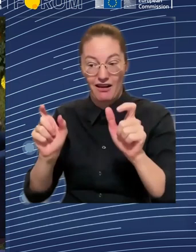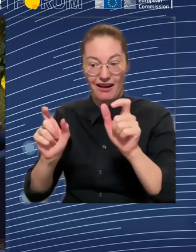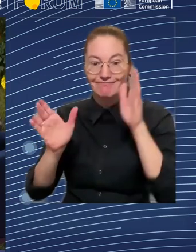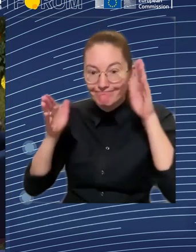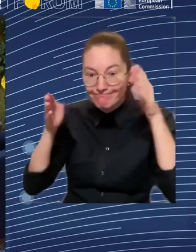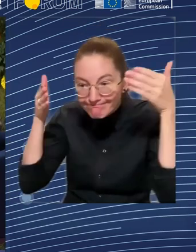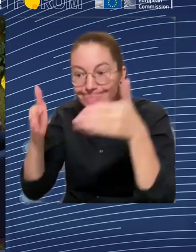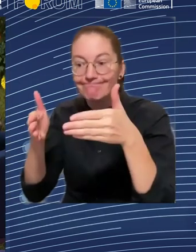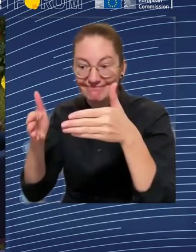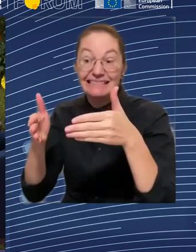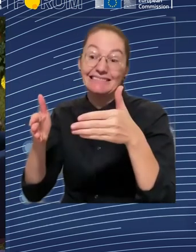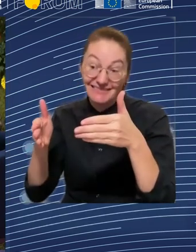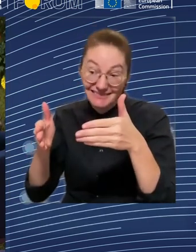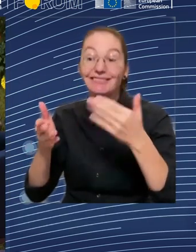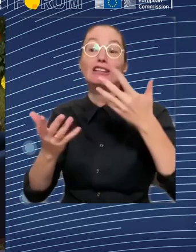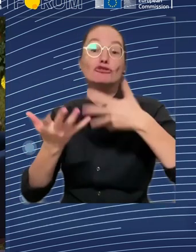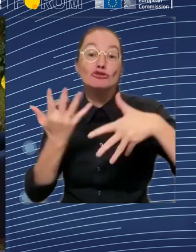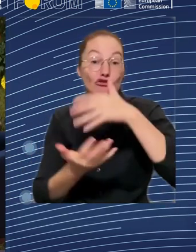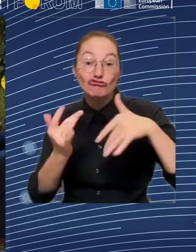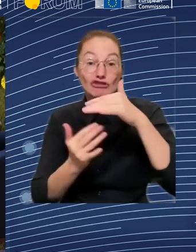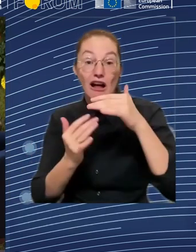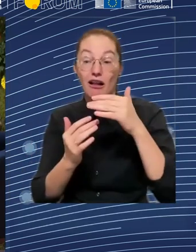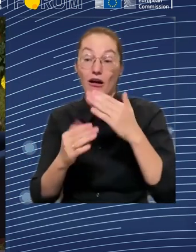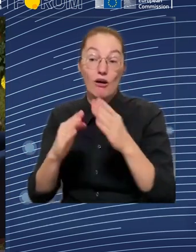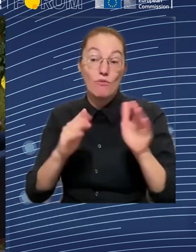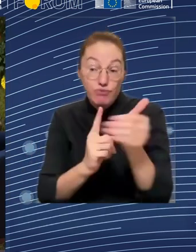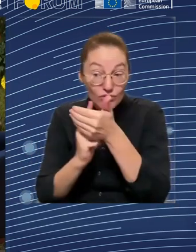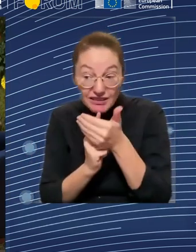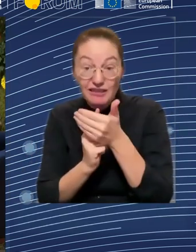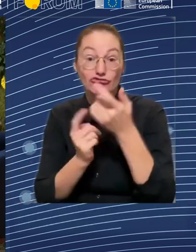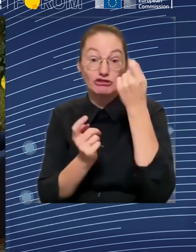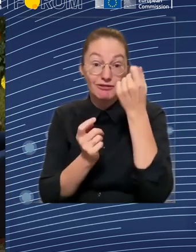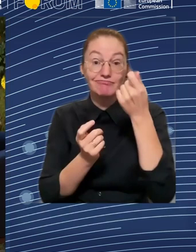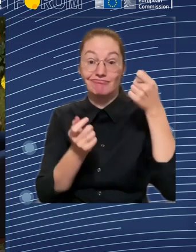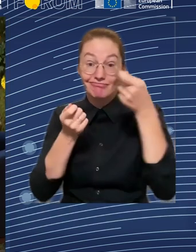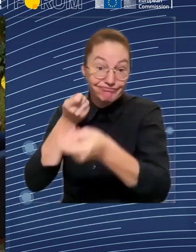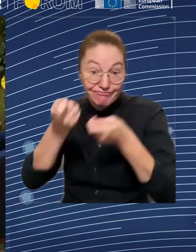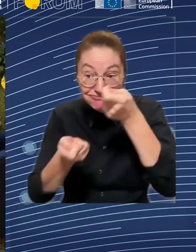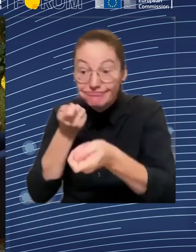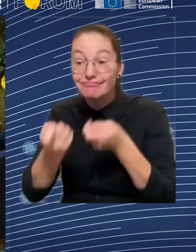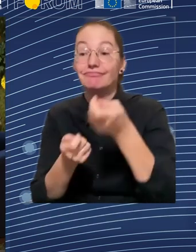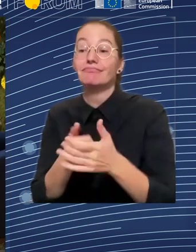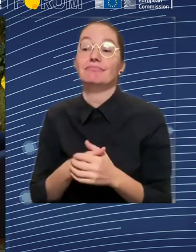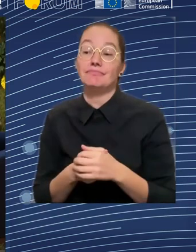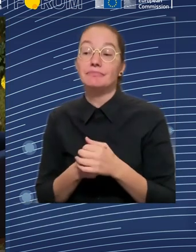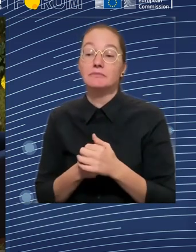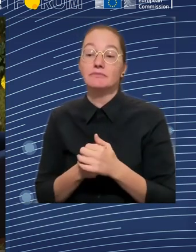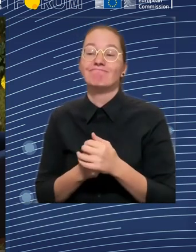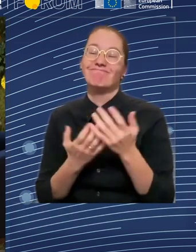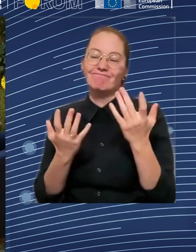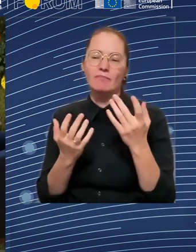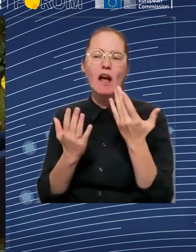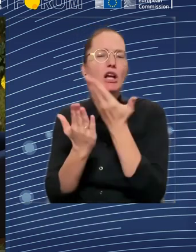this is something that will bring returns. But it also brings jobs and it also brings potential to